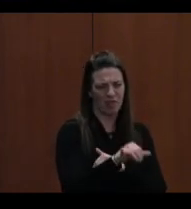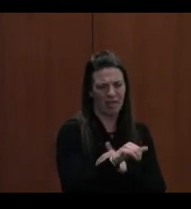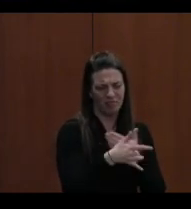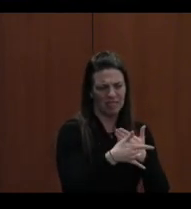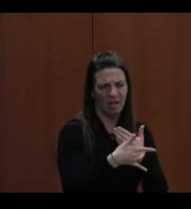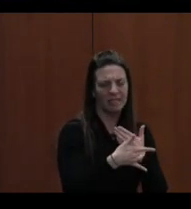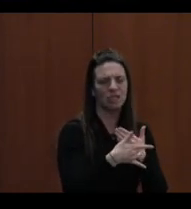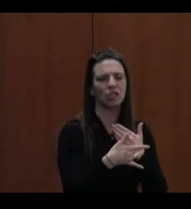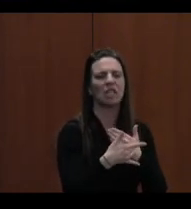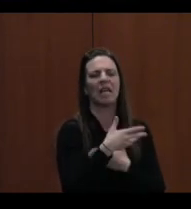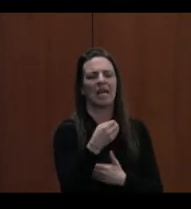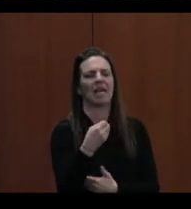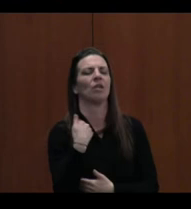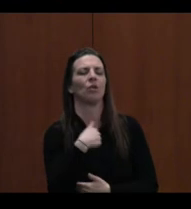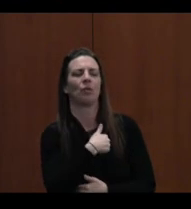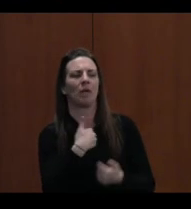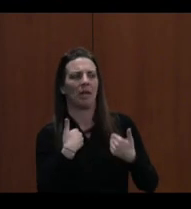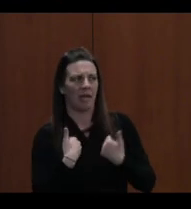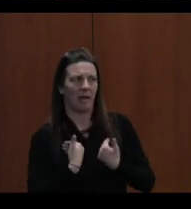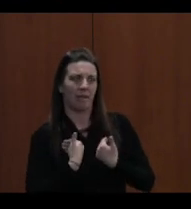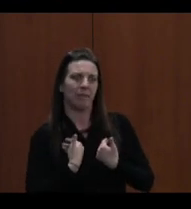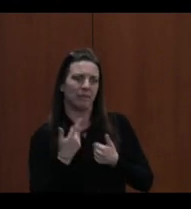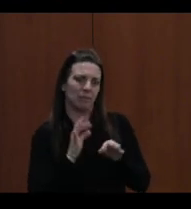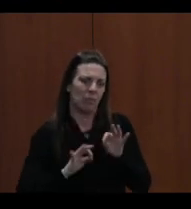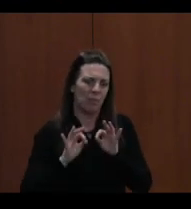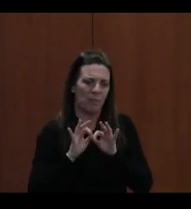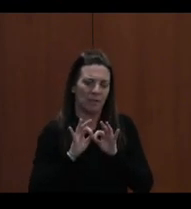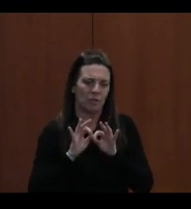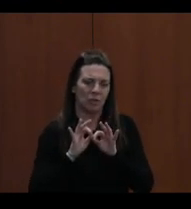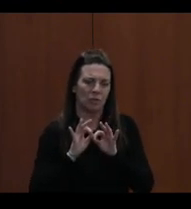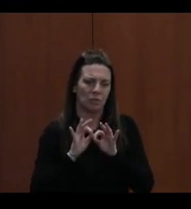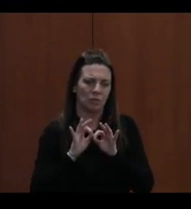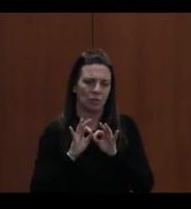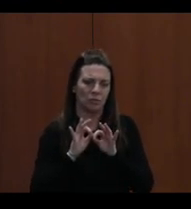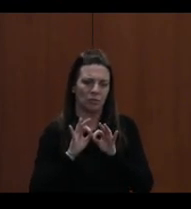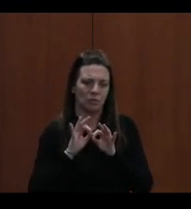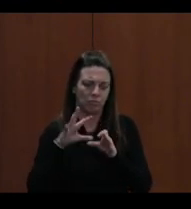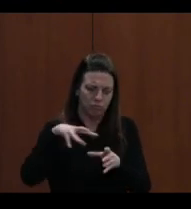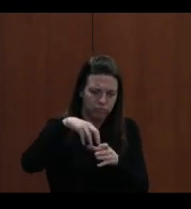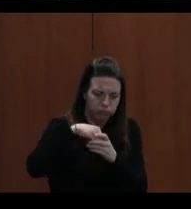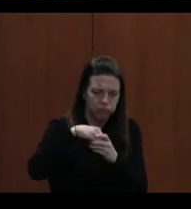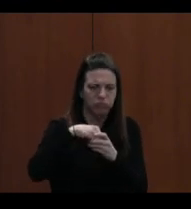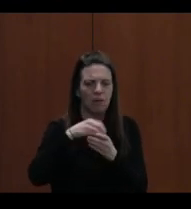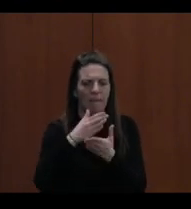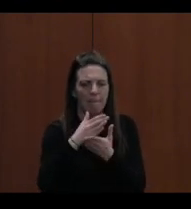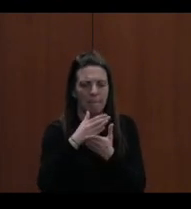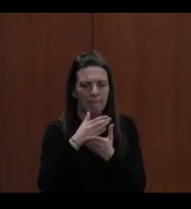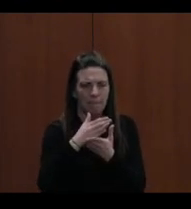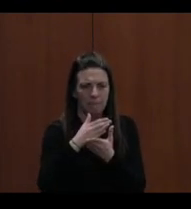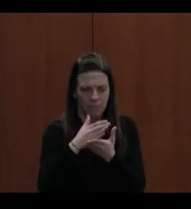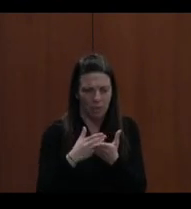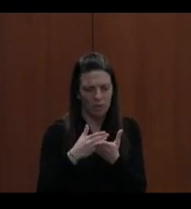perpetual integral part of successful use of and maximizing technology investments.